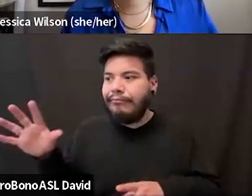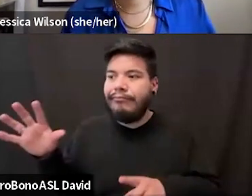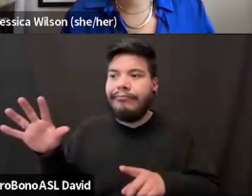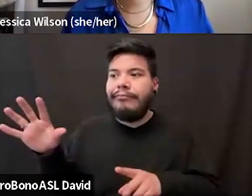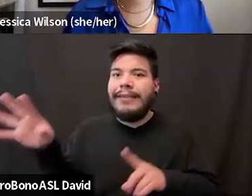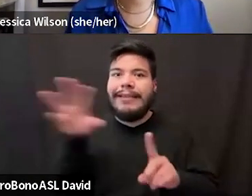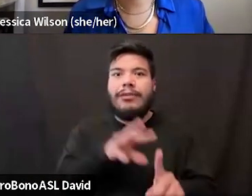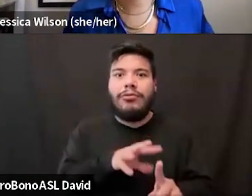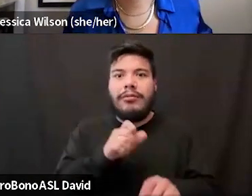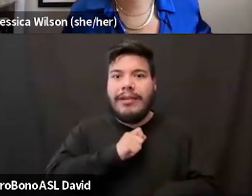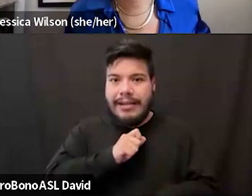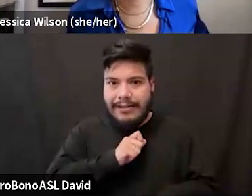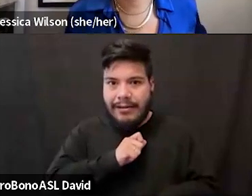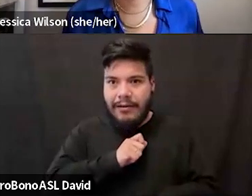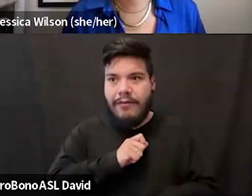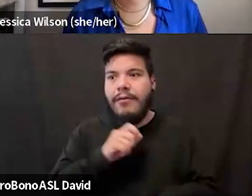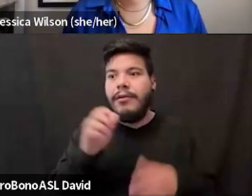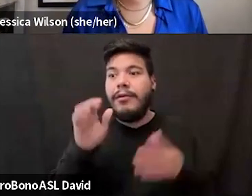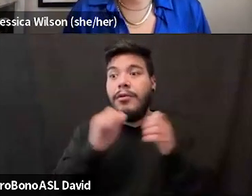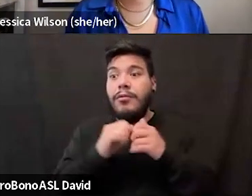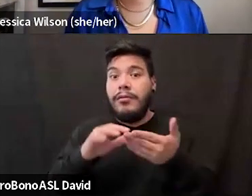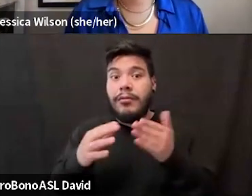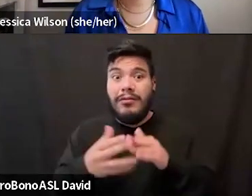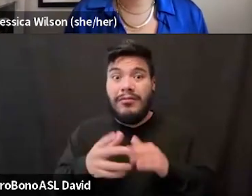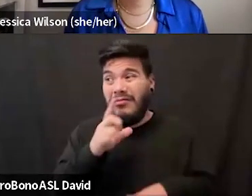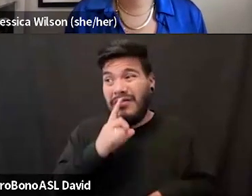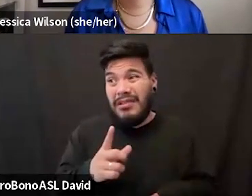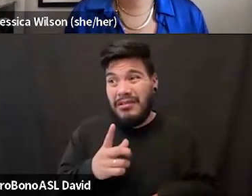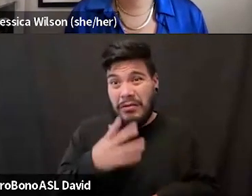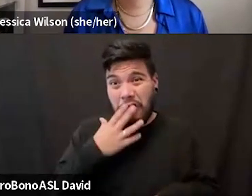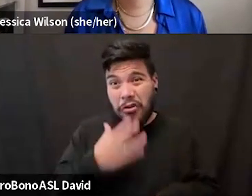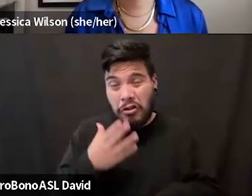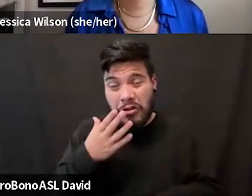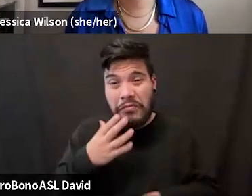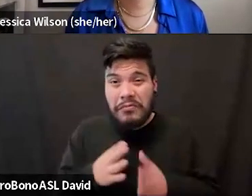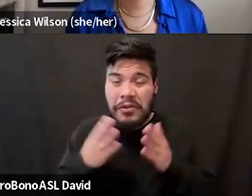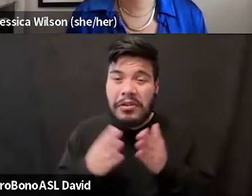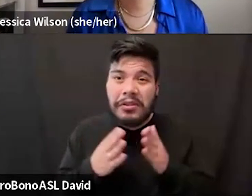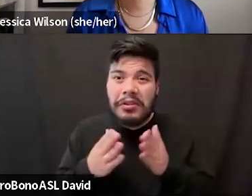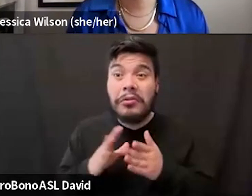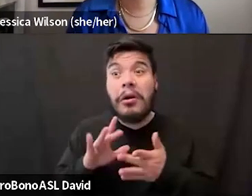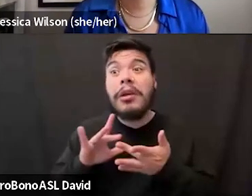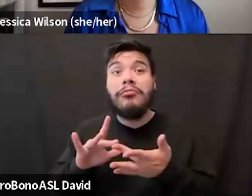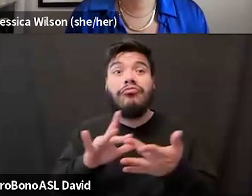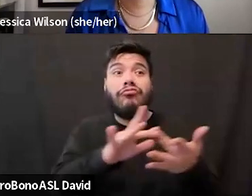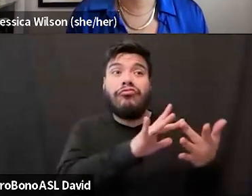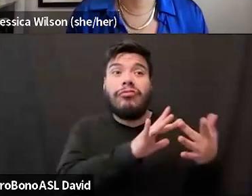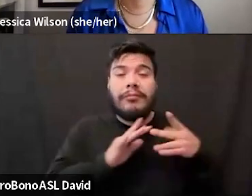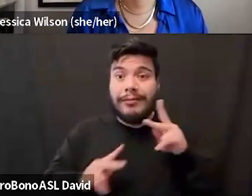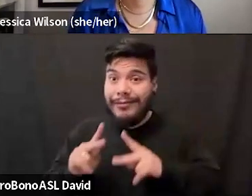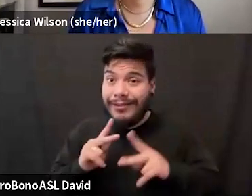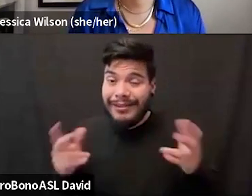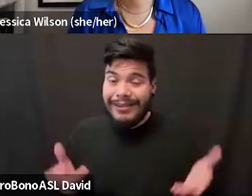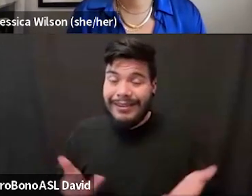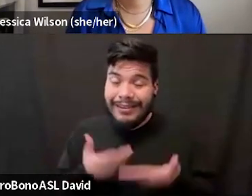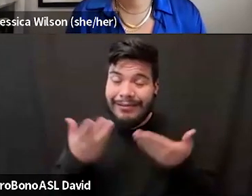rather than community would be a good book. So I reached out to people and here we are.